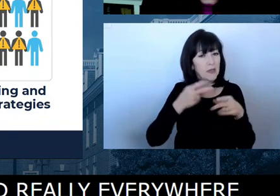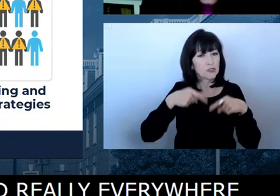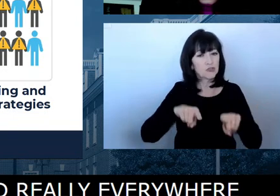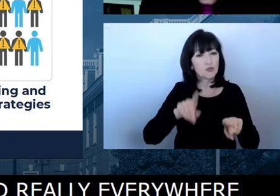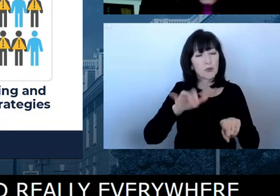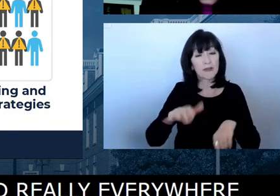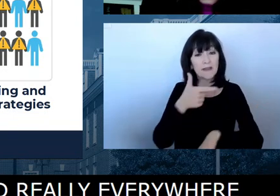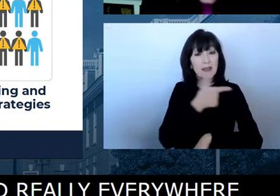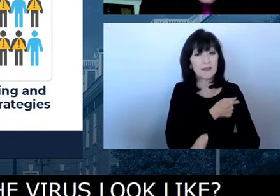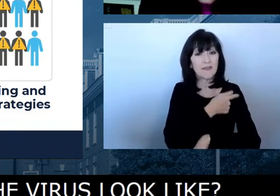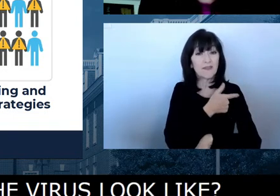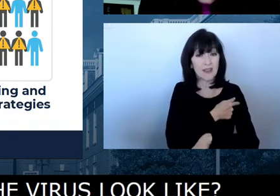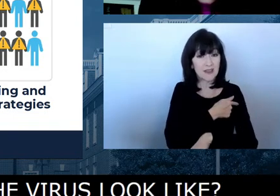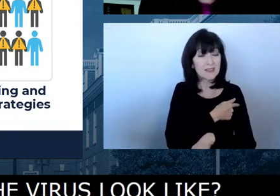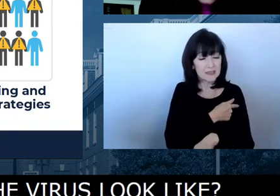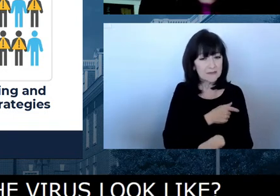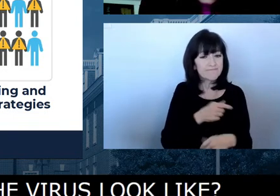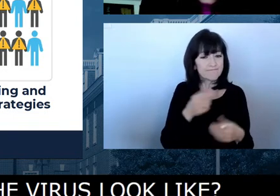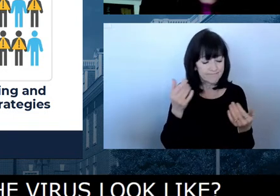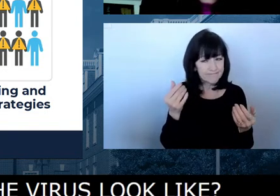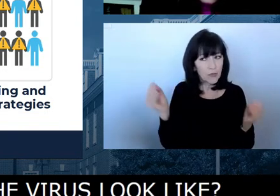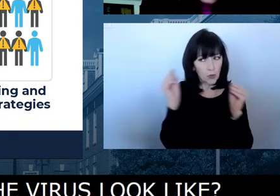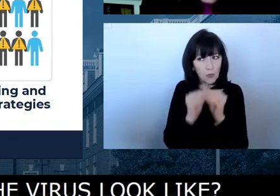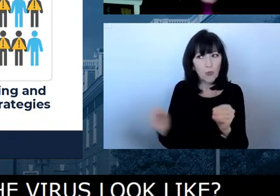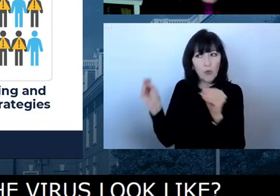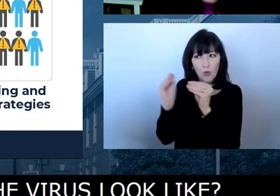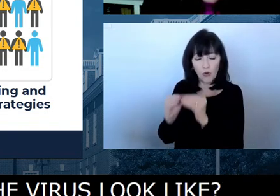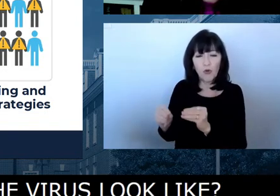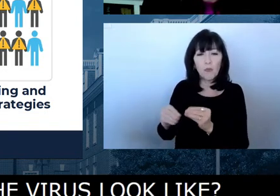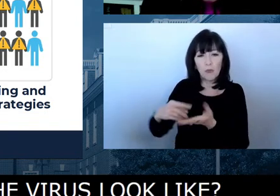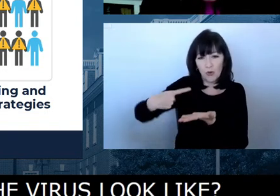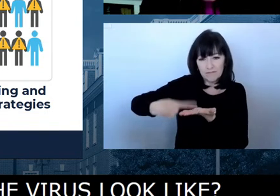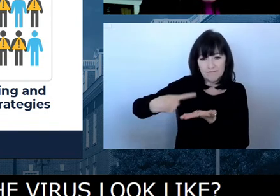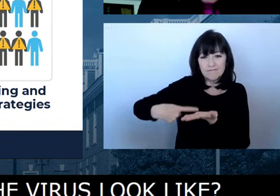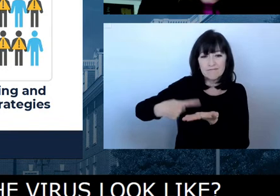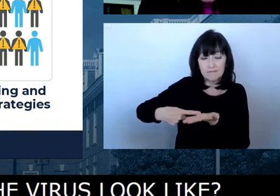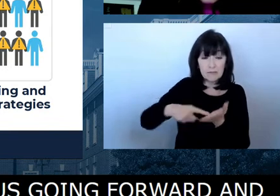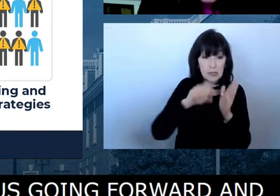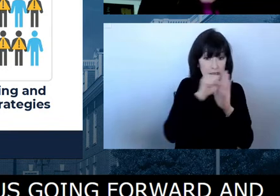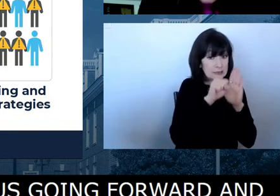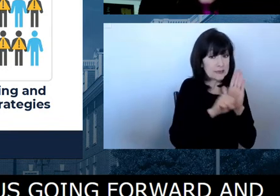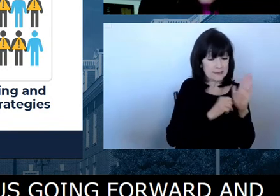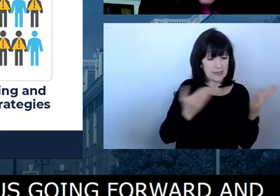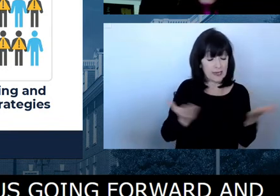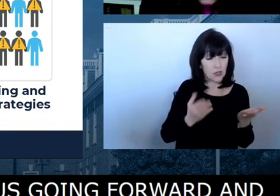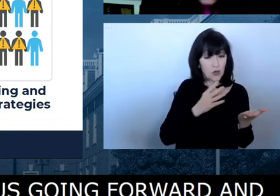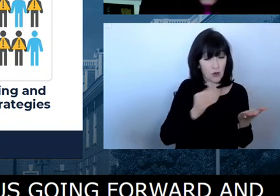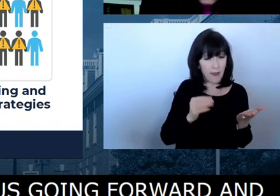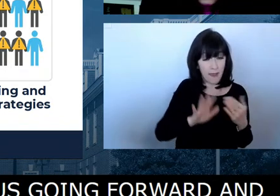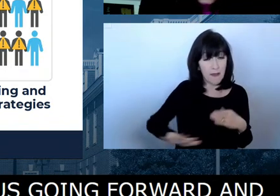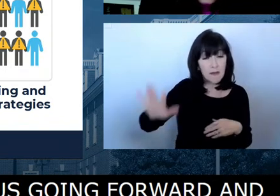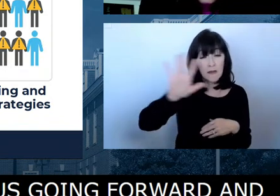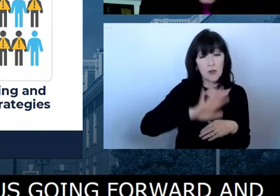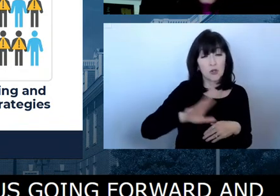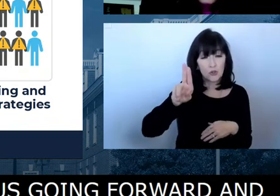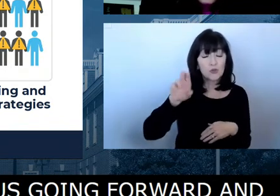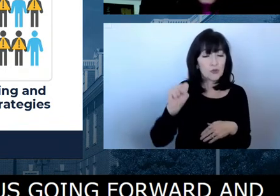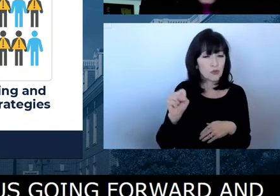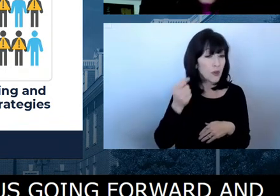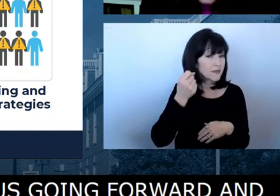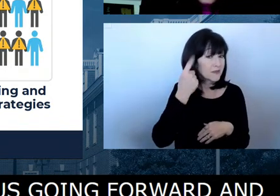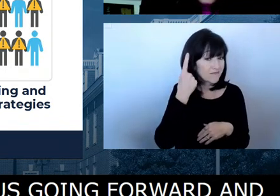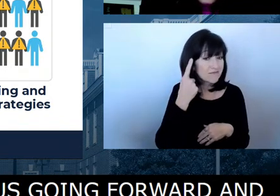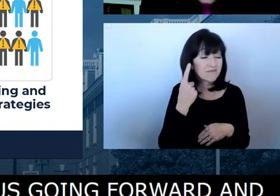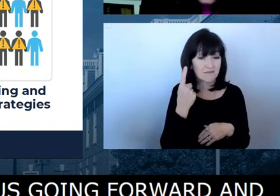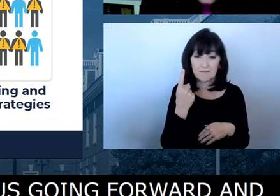and again, as is being discussed both on a state and national level, we're going to have to figure out how to live with this virus.